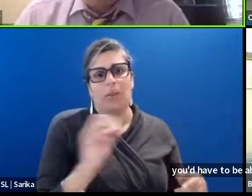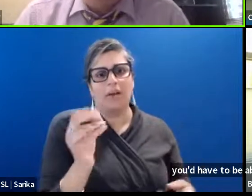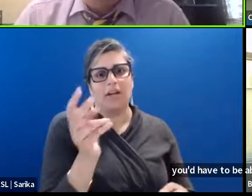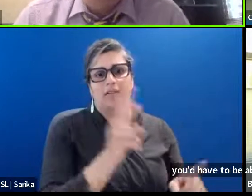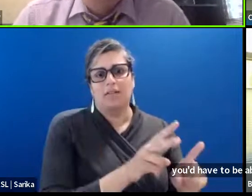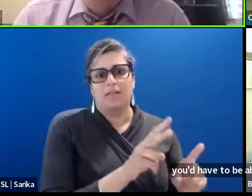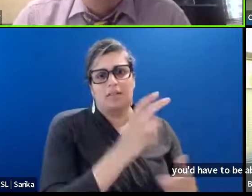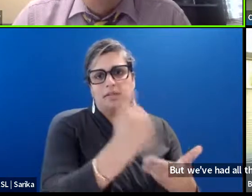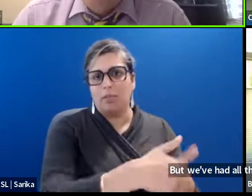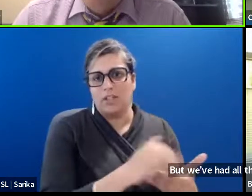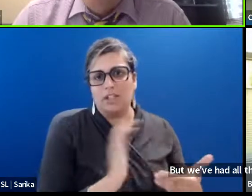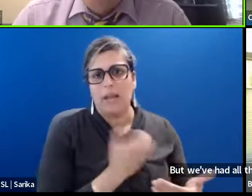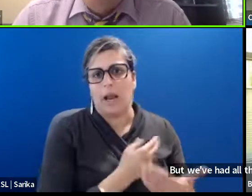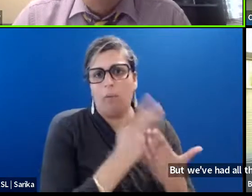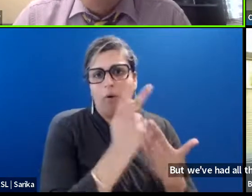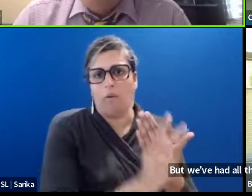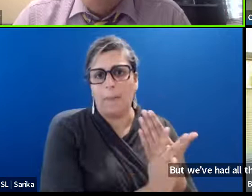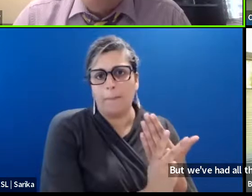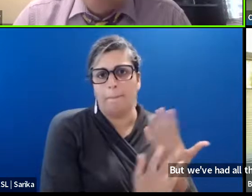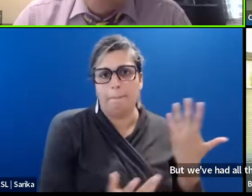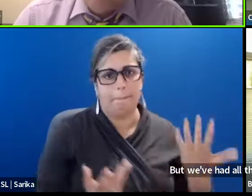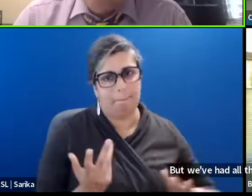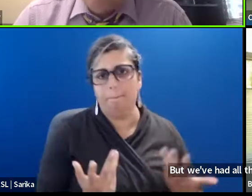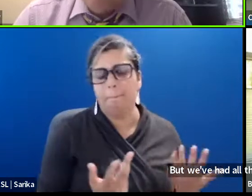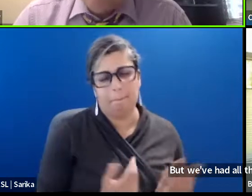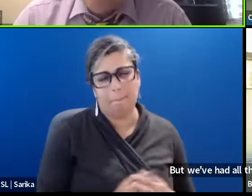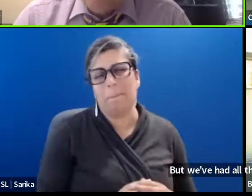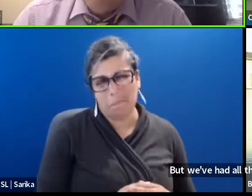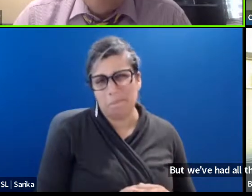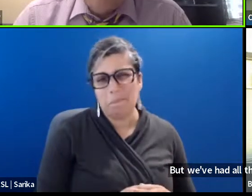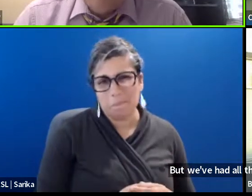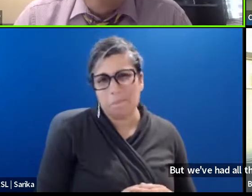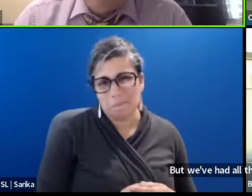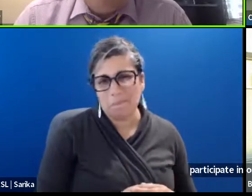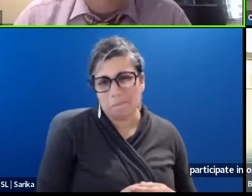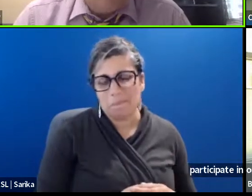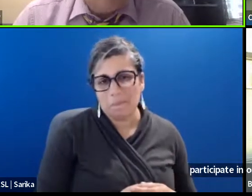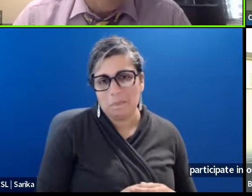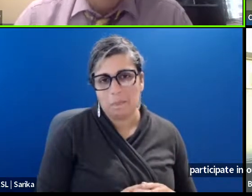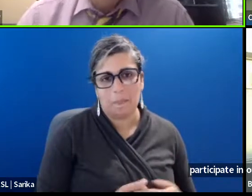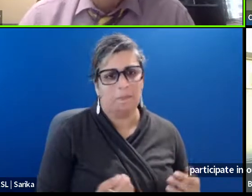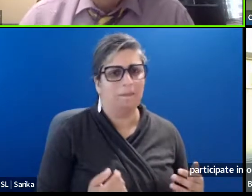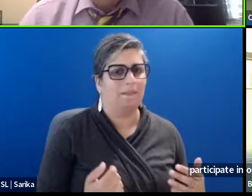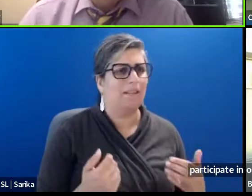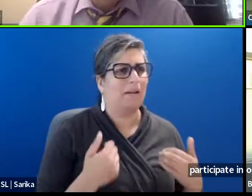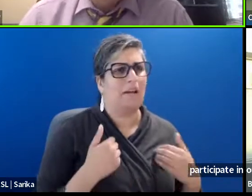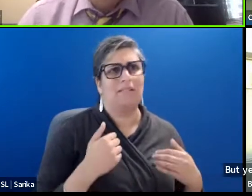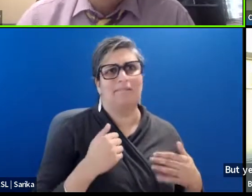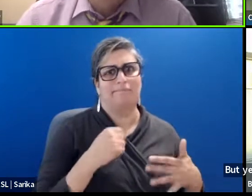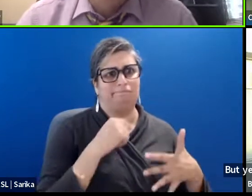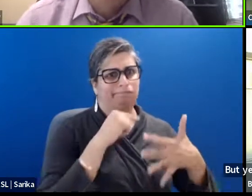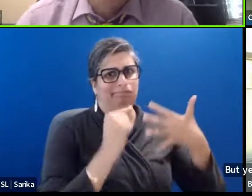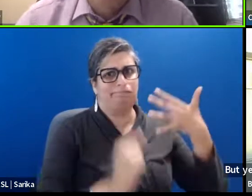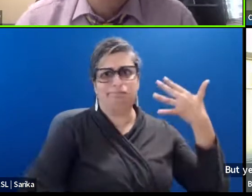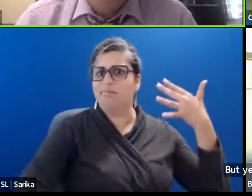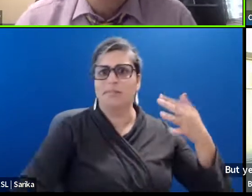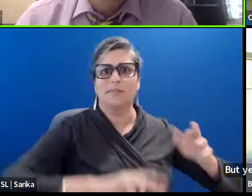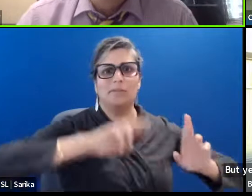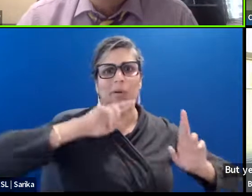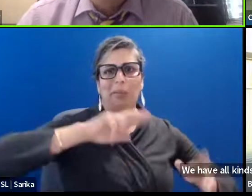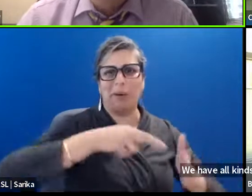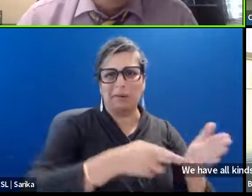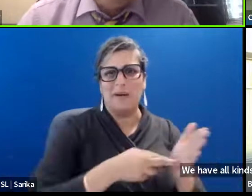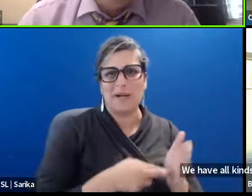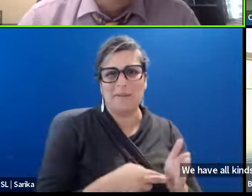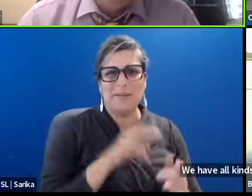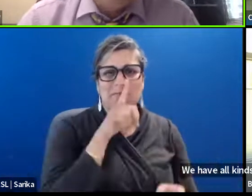in our program. Um, but yeah, we, we have all kinds of reporting requirements as well that, uh, I'm sure you can